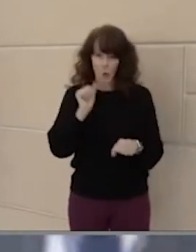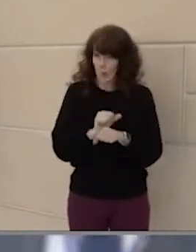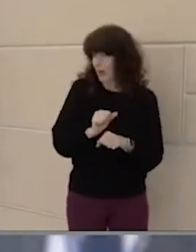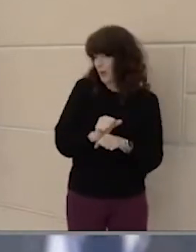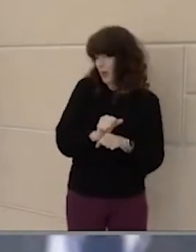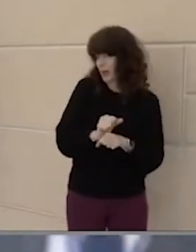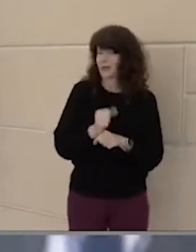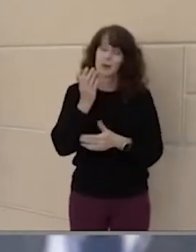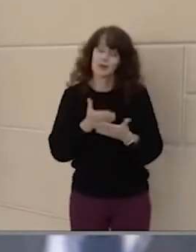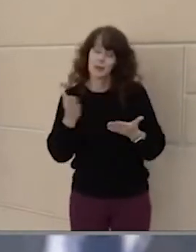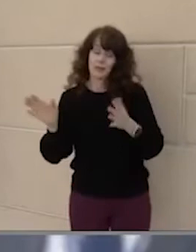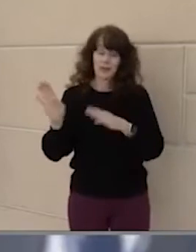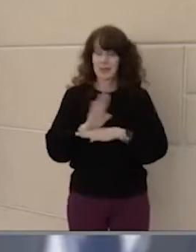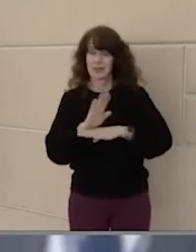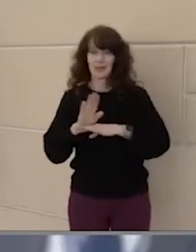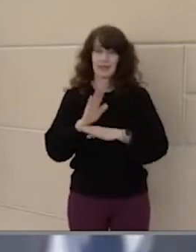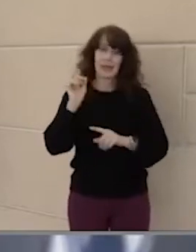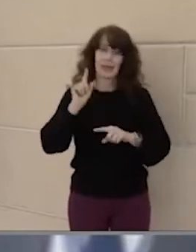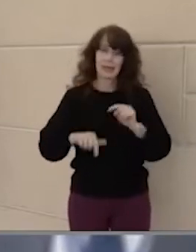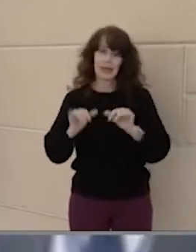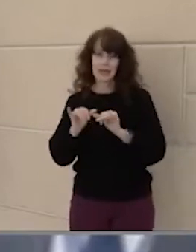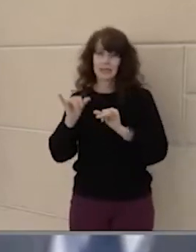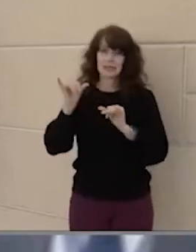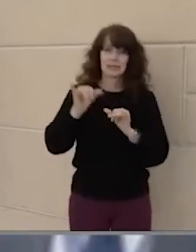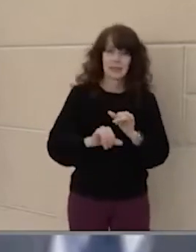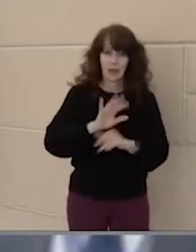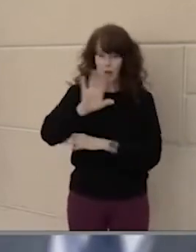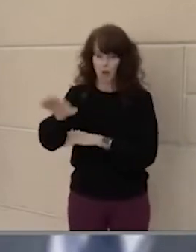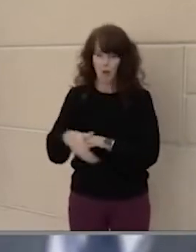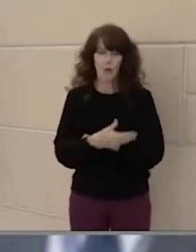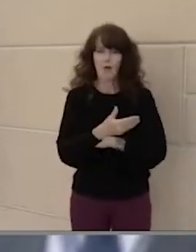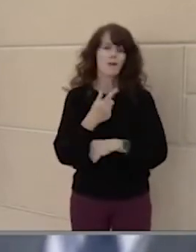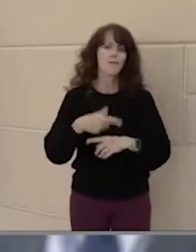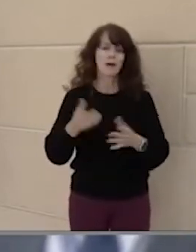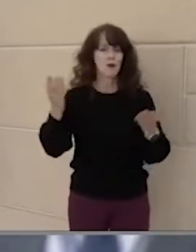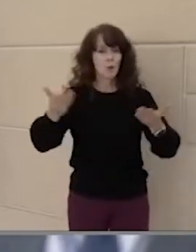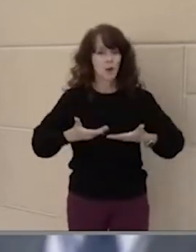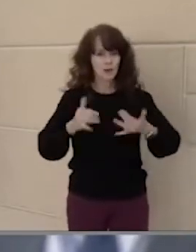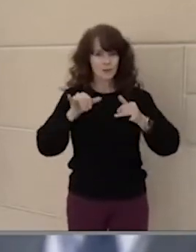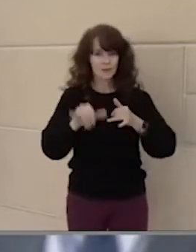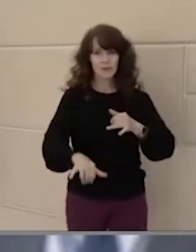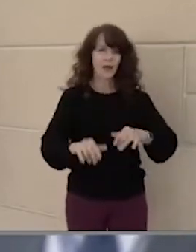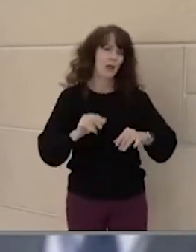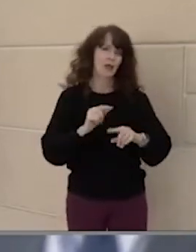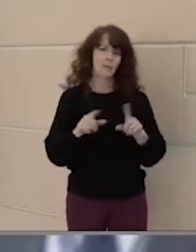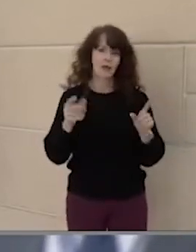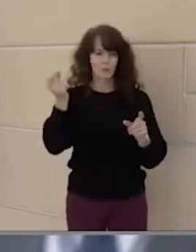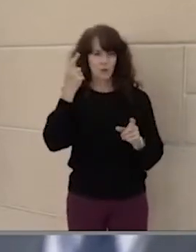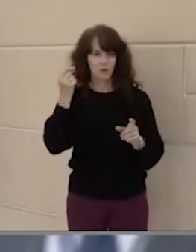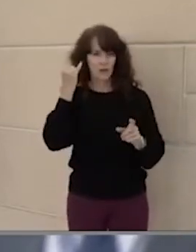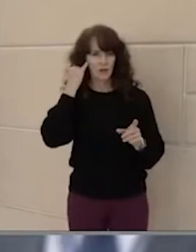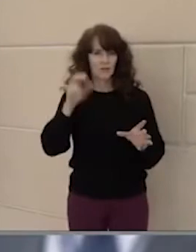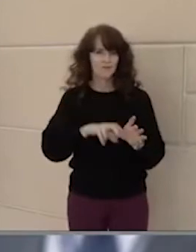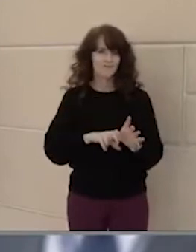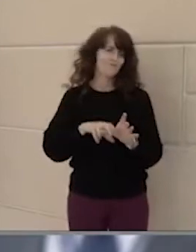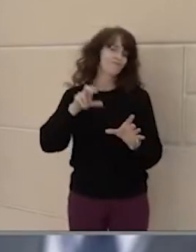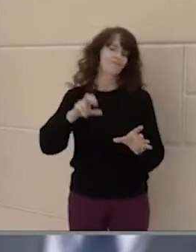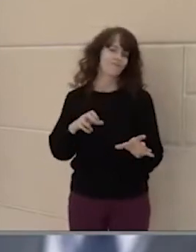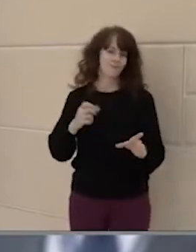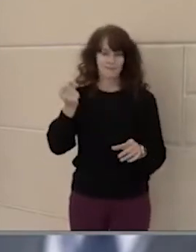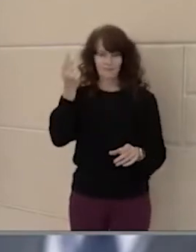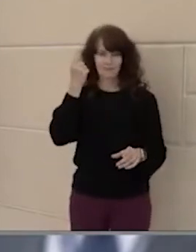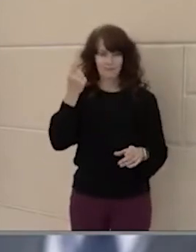or something and you might not be able to spend all evening with us. You are welcome to if you want, but we understand if you need to leave.